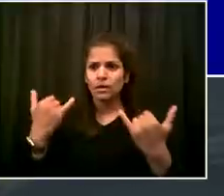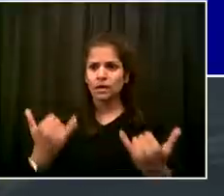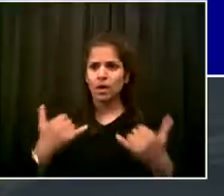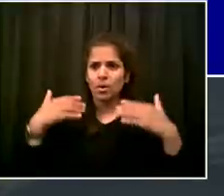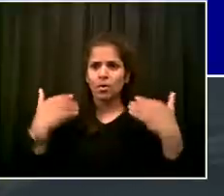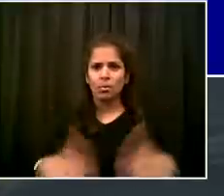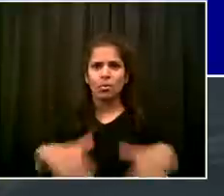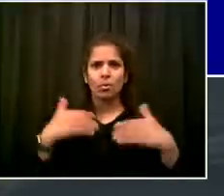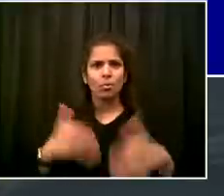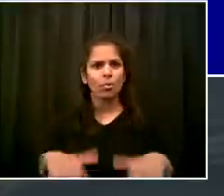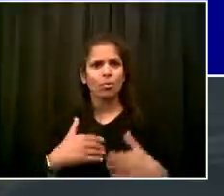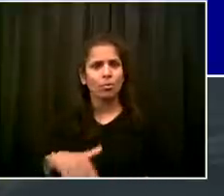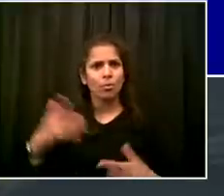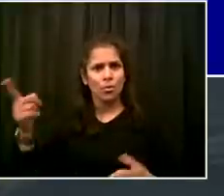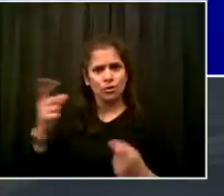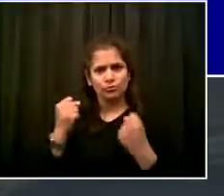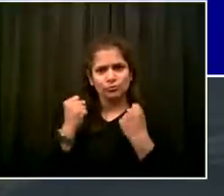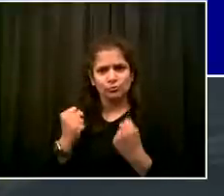all they are doing.